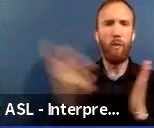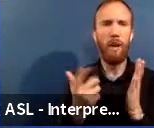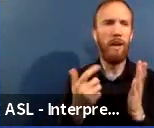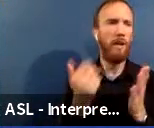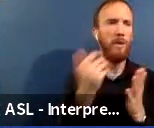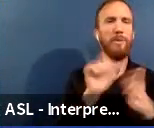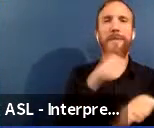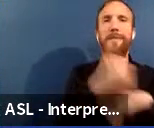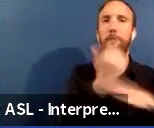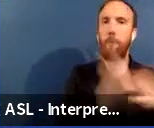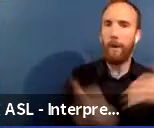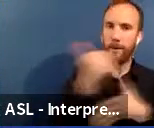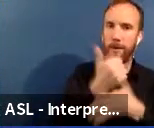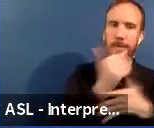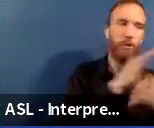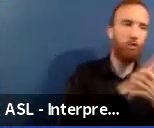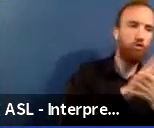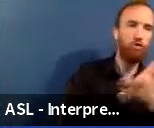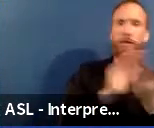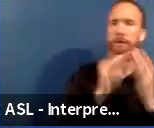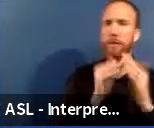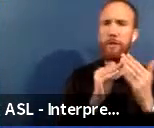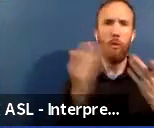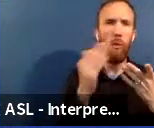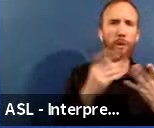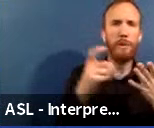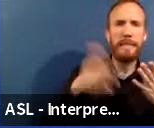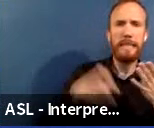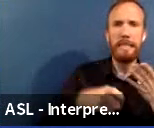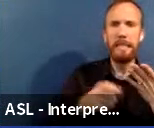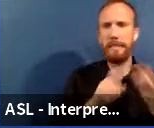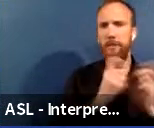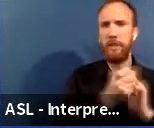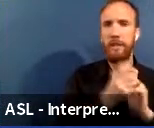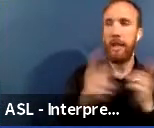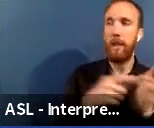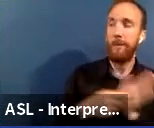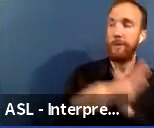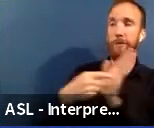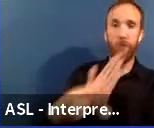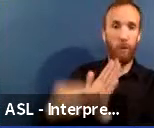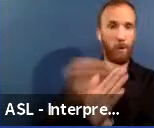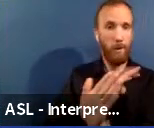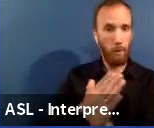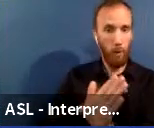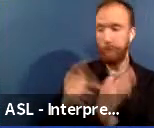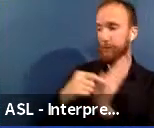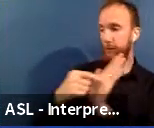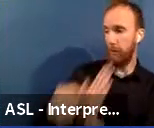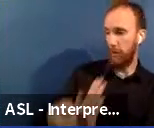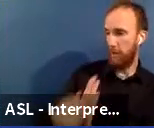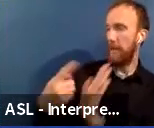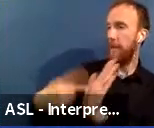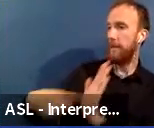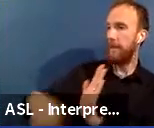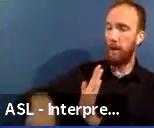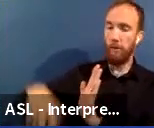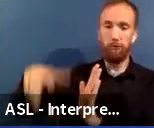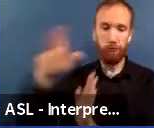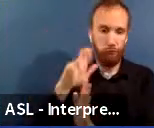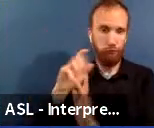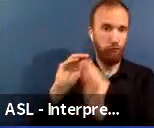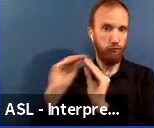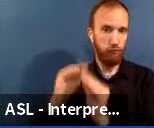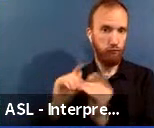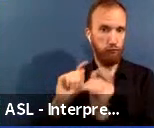then we take that to the board, they review it, and then we go back into public hearings before the board votes on the project.